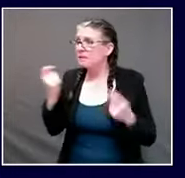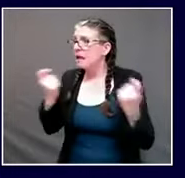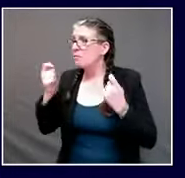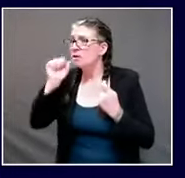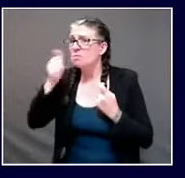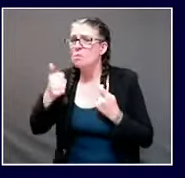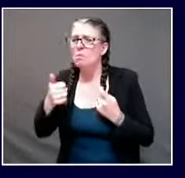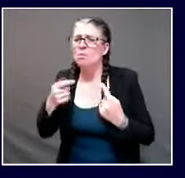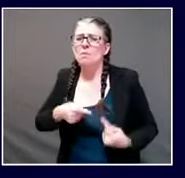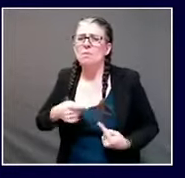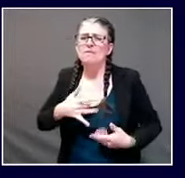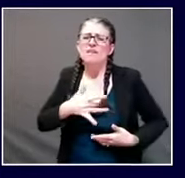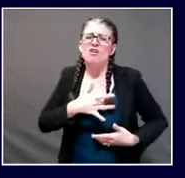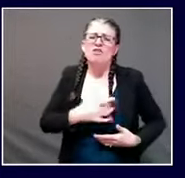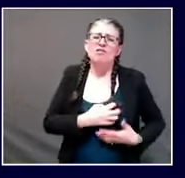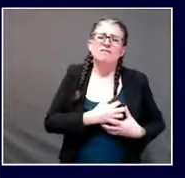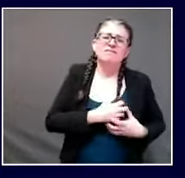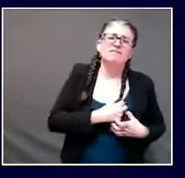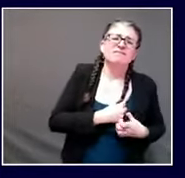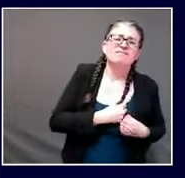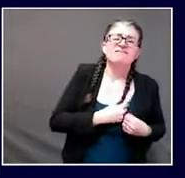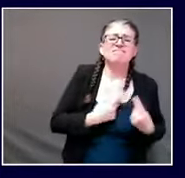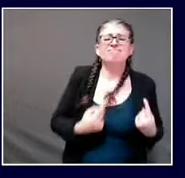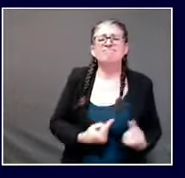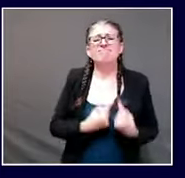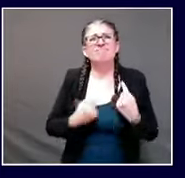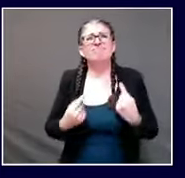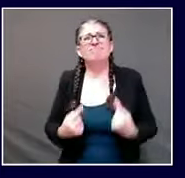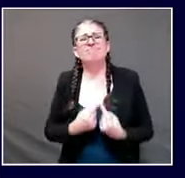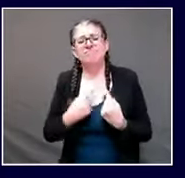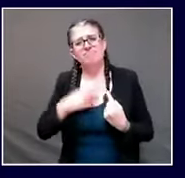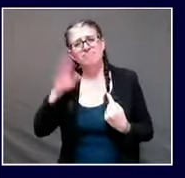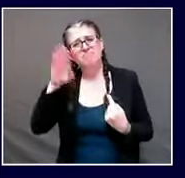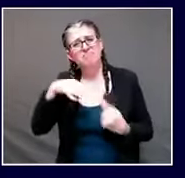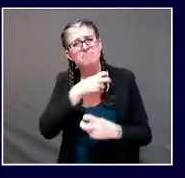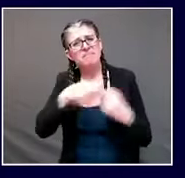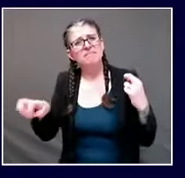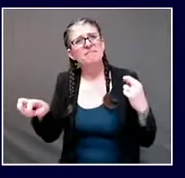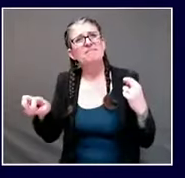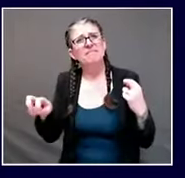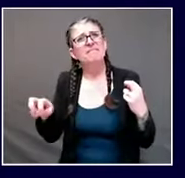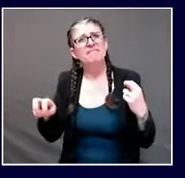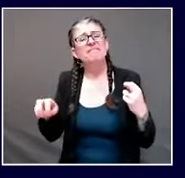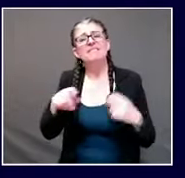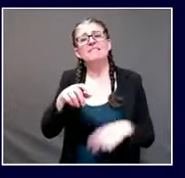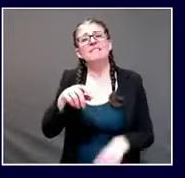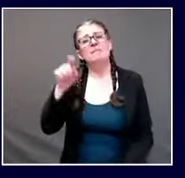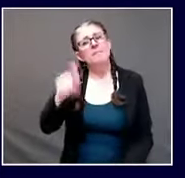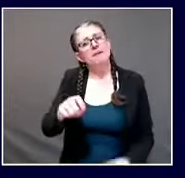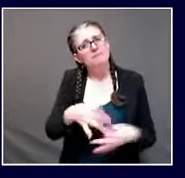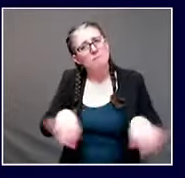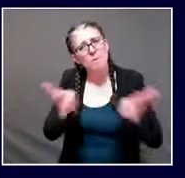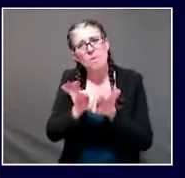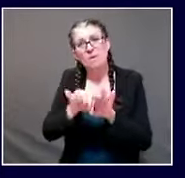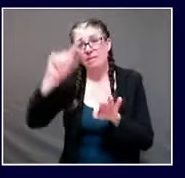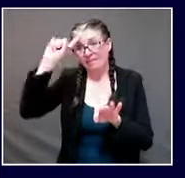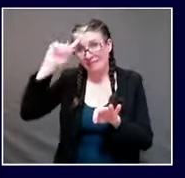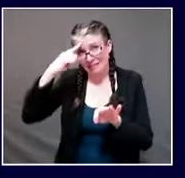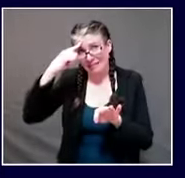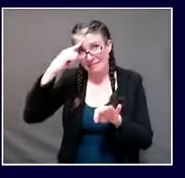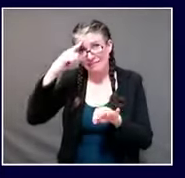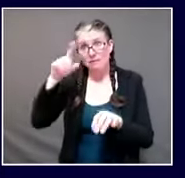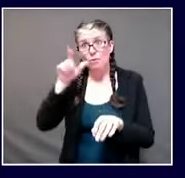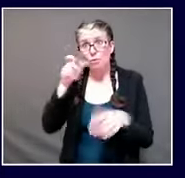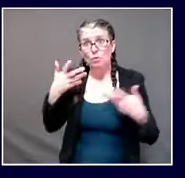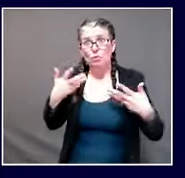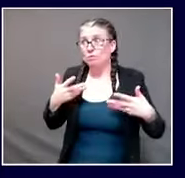to all main people i'm thankful for how you have adapted to keep us all safe please hang in there wait hope